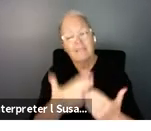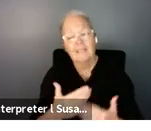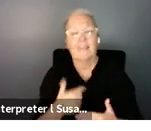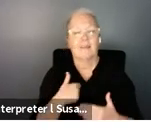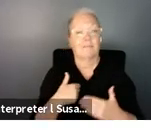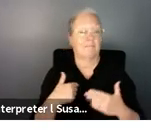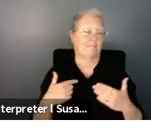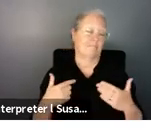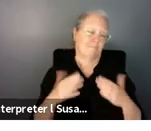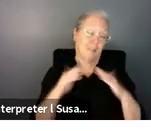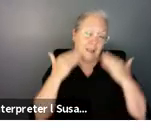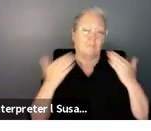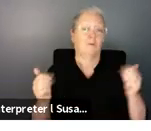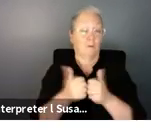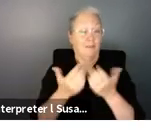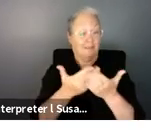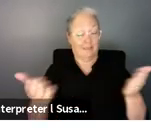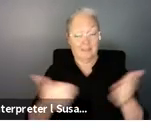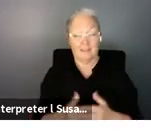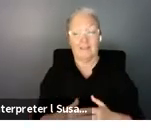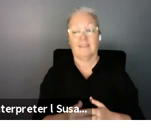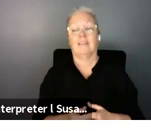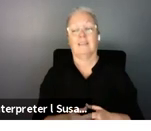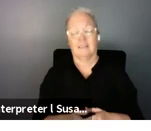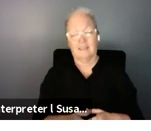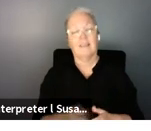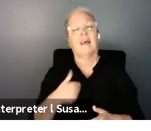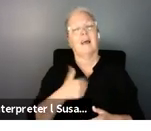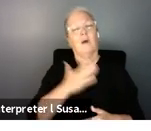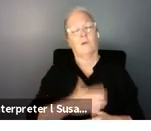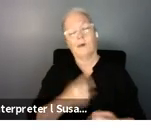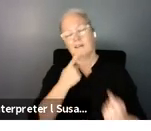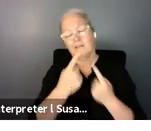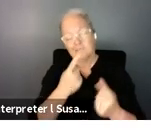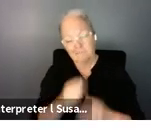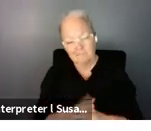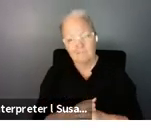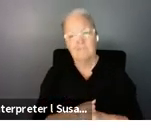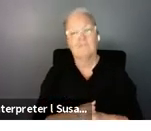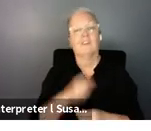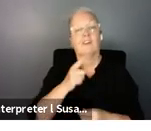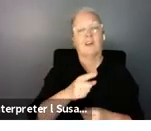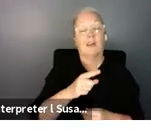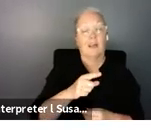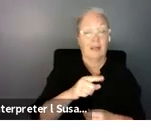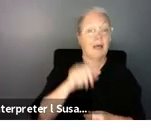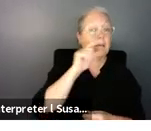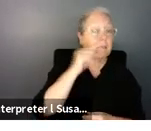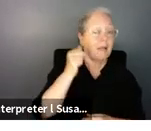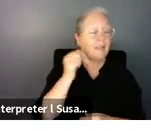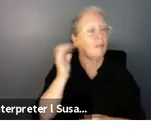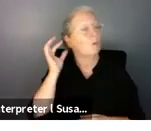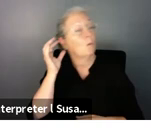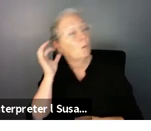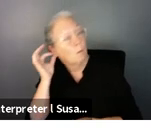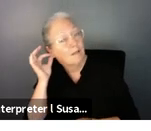um i'm going to talk about disability and gender considerations in relation to the care economy and that hasn't come up and yet it's